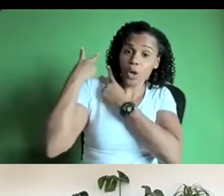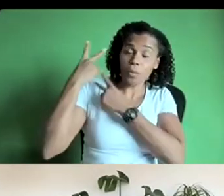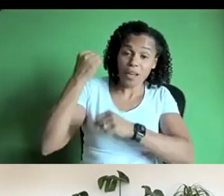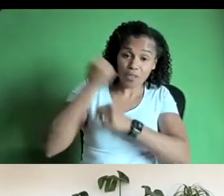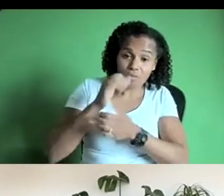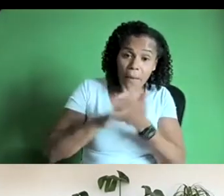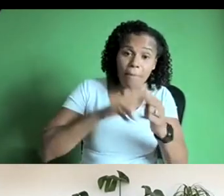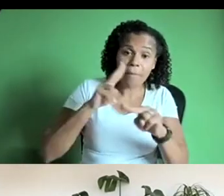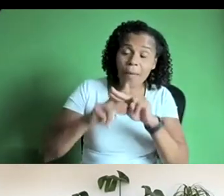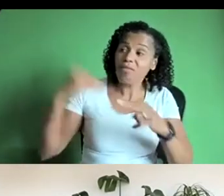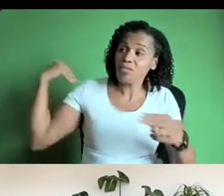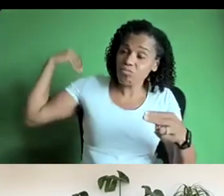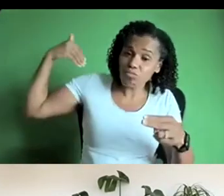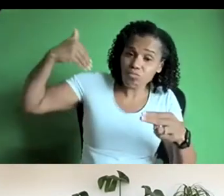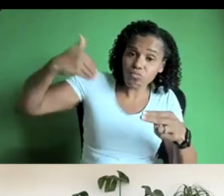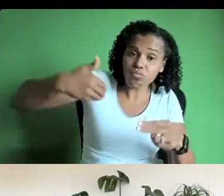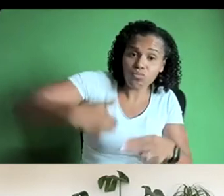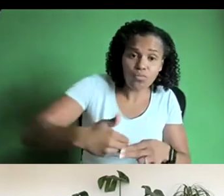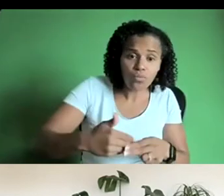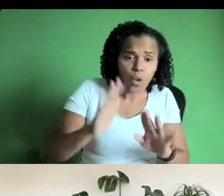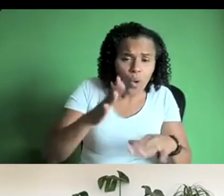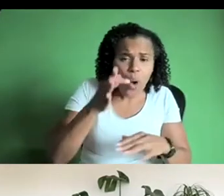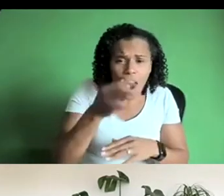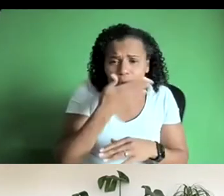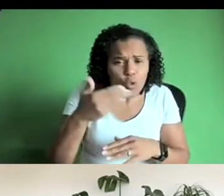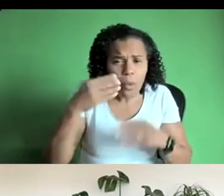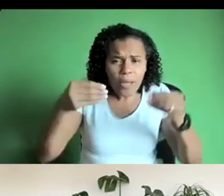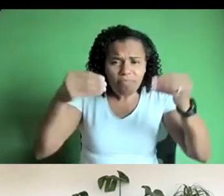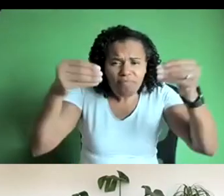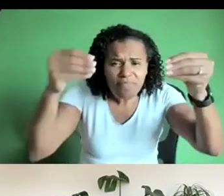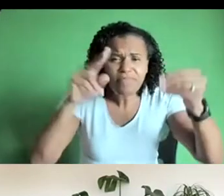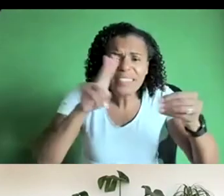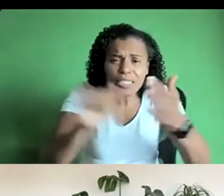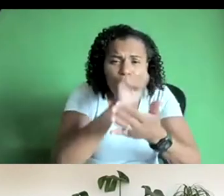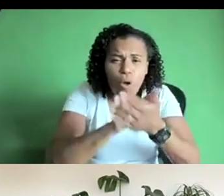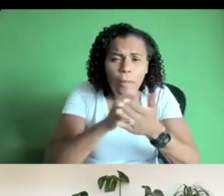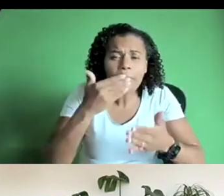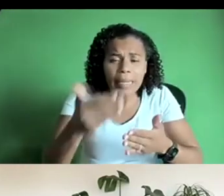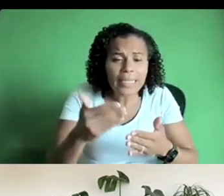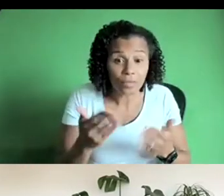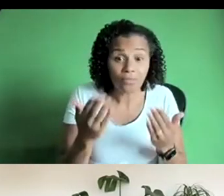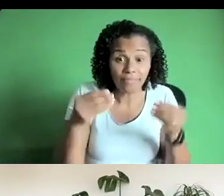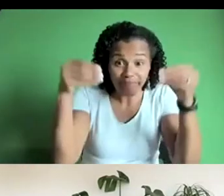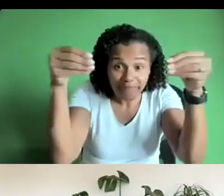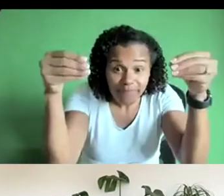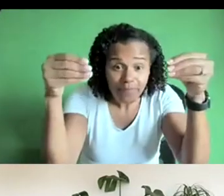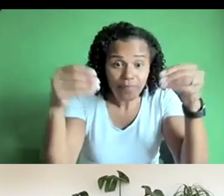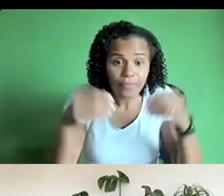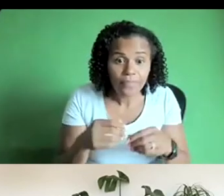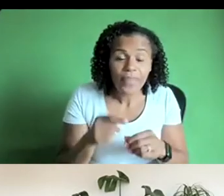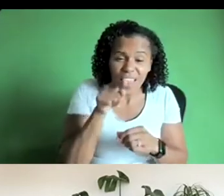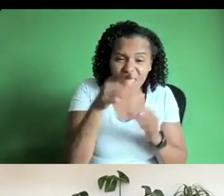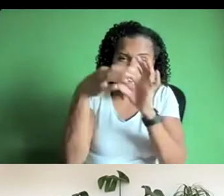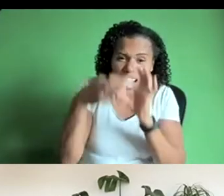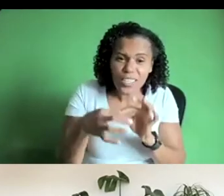which uh can you bring them a bit closer to the camera thompson there we go there go yeah these are but my family heritage about